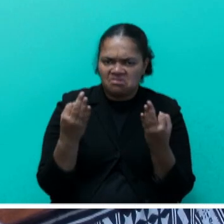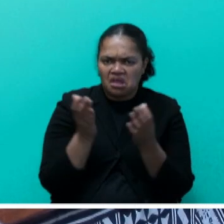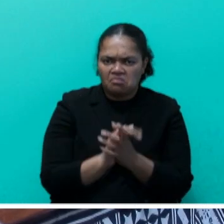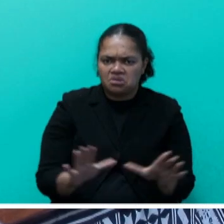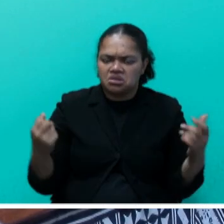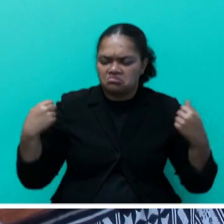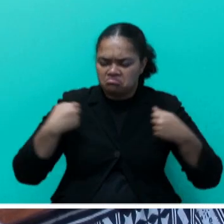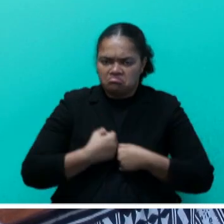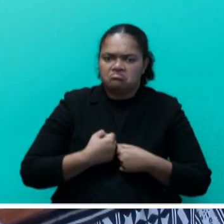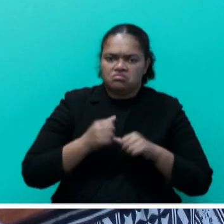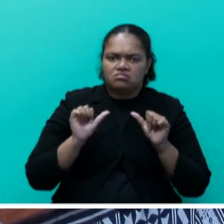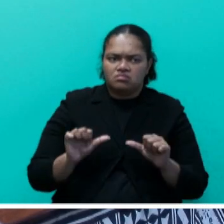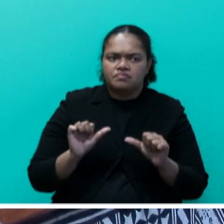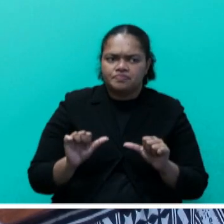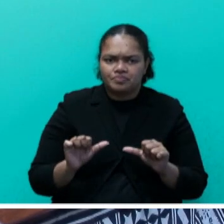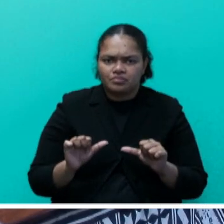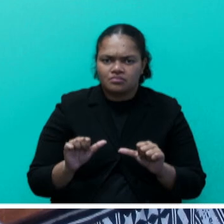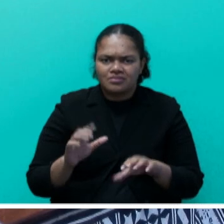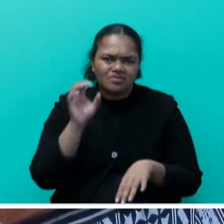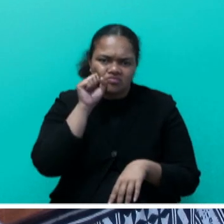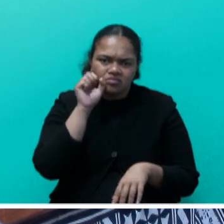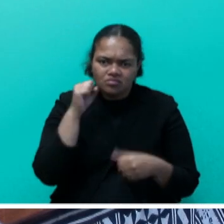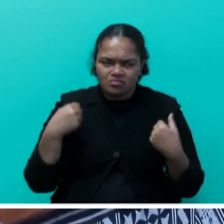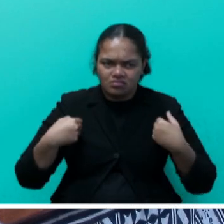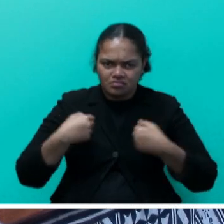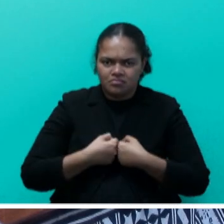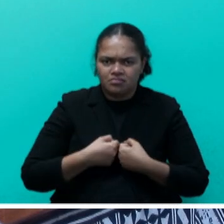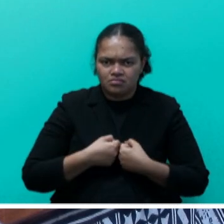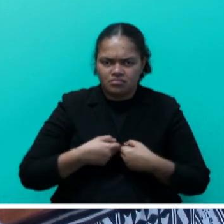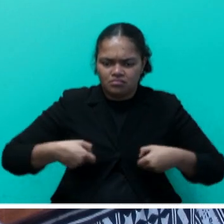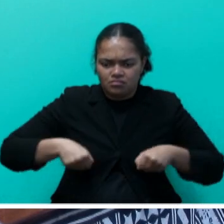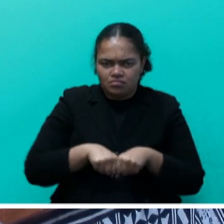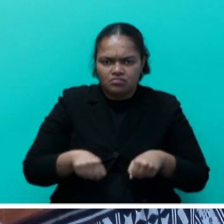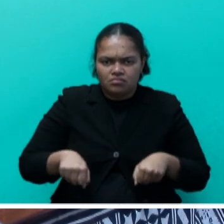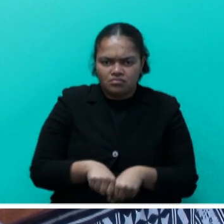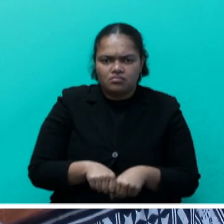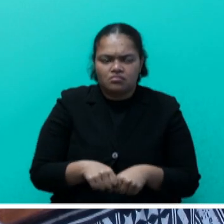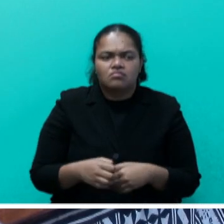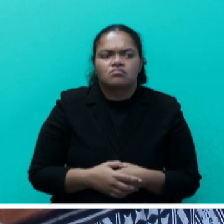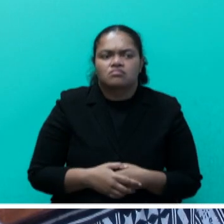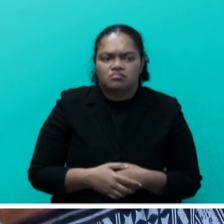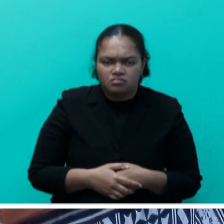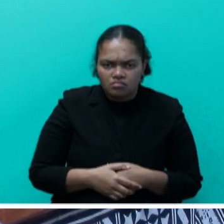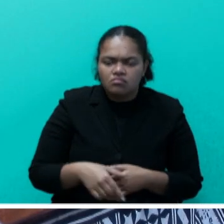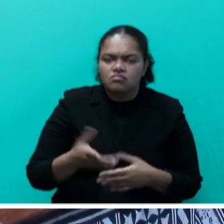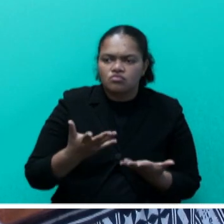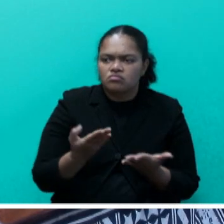But these were the ones that were always traversing these two islands.